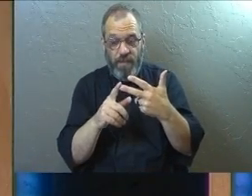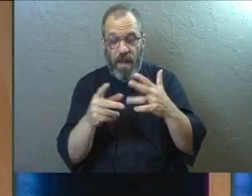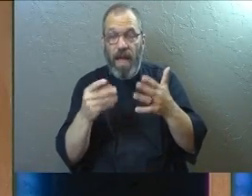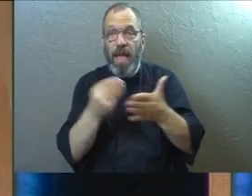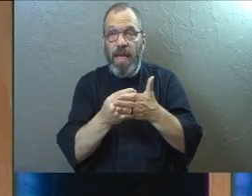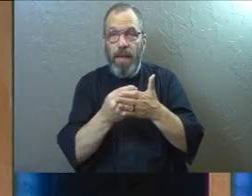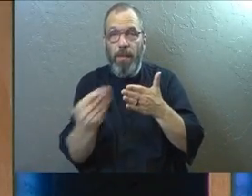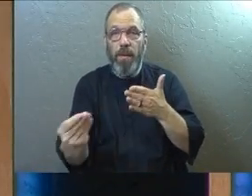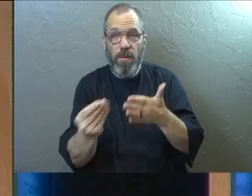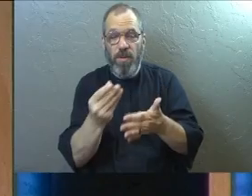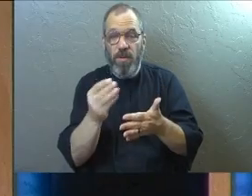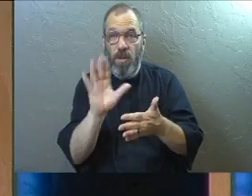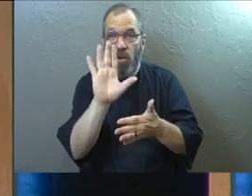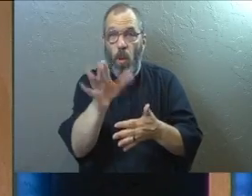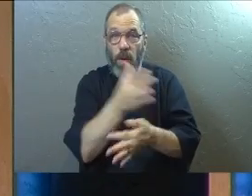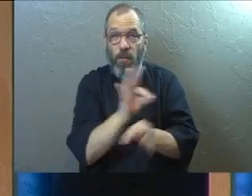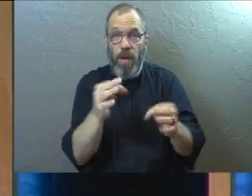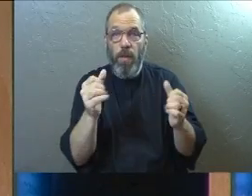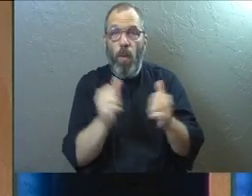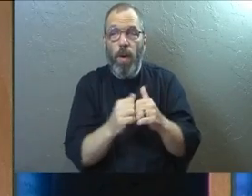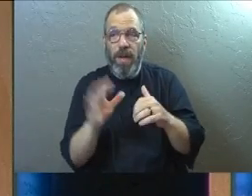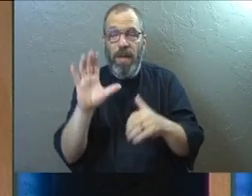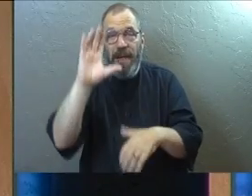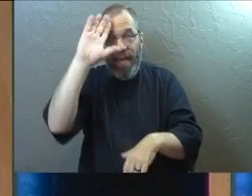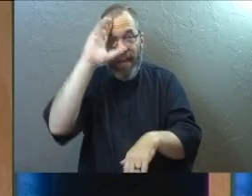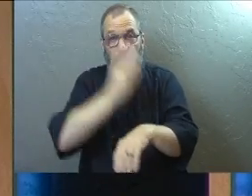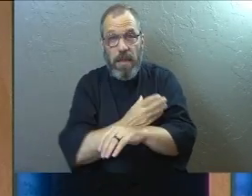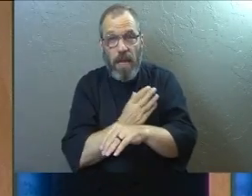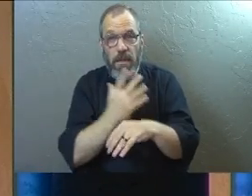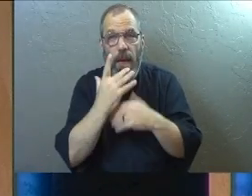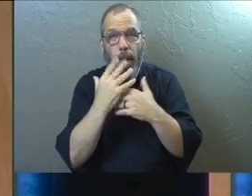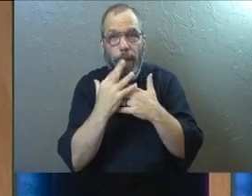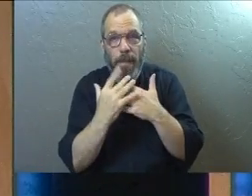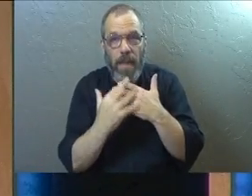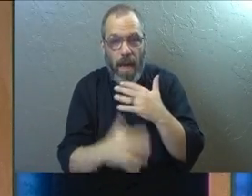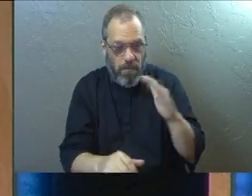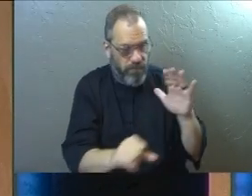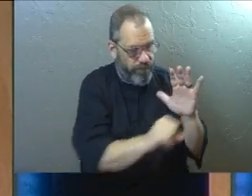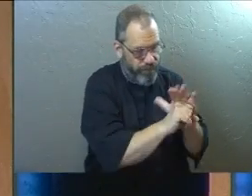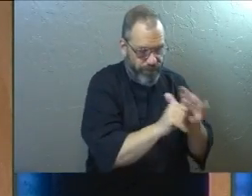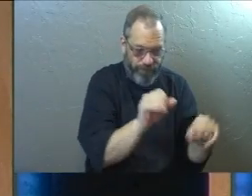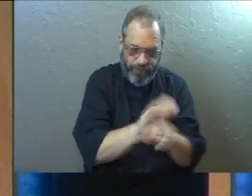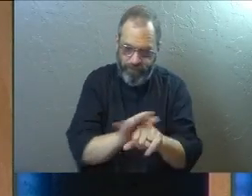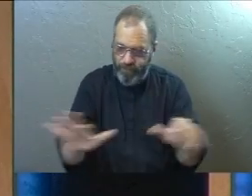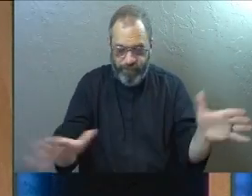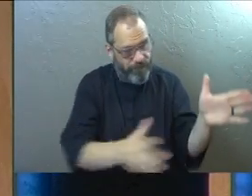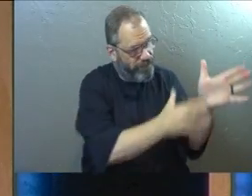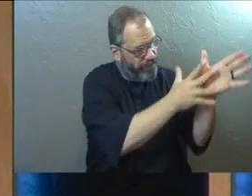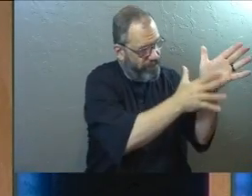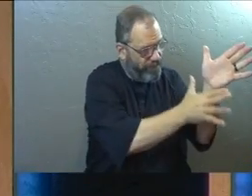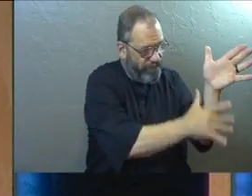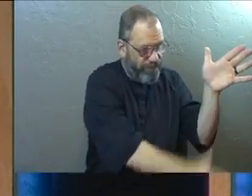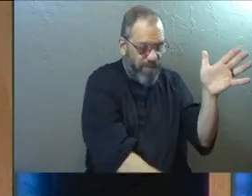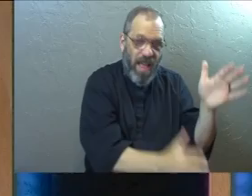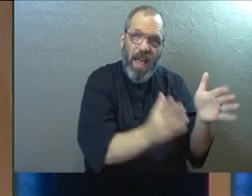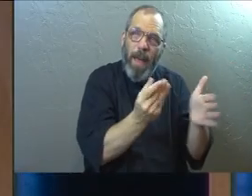he purchased our freedom with the blood of his son. What a phrase. He purchased our freedom with the blood of his son.